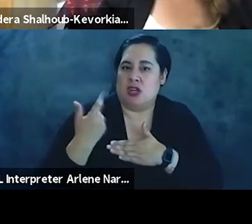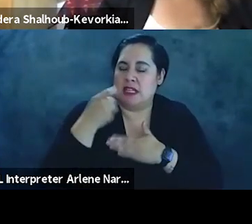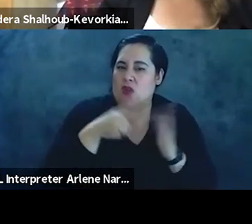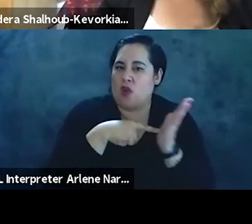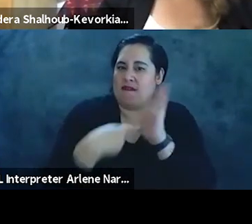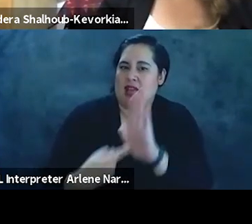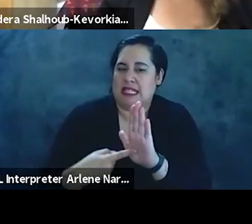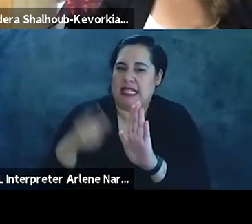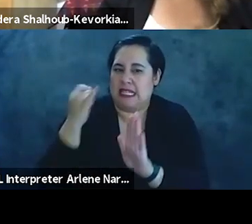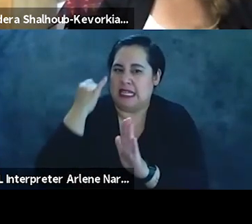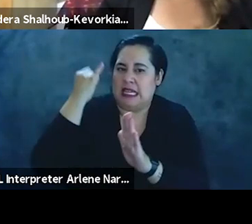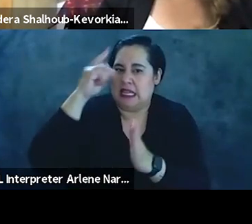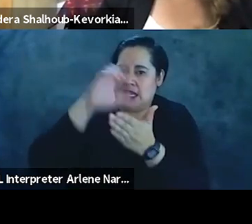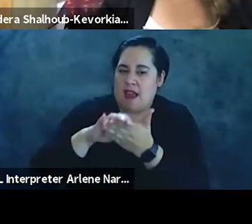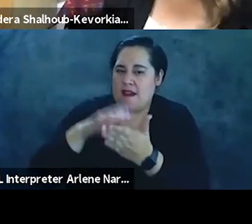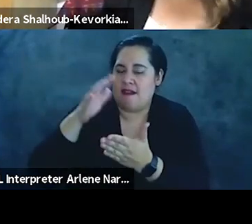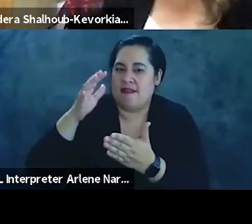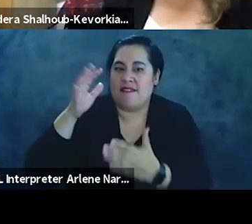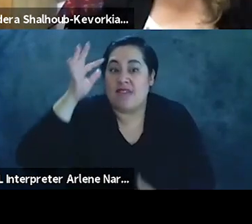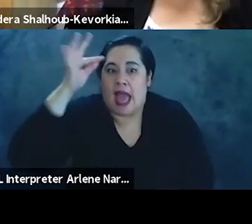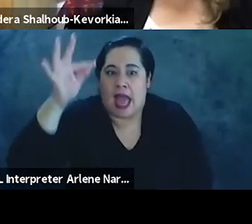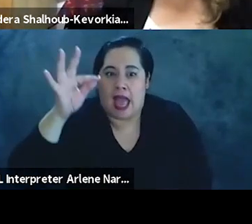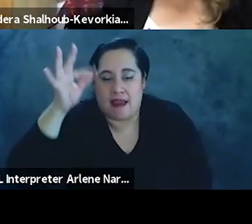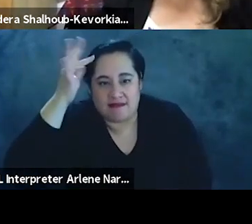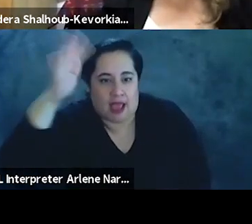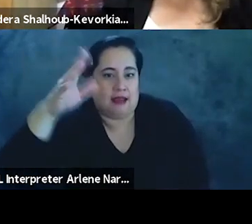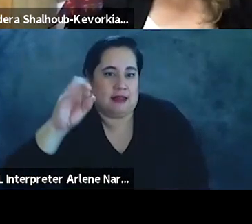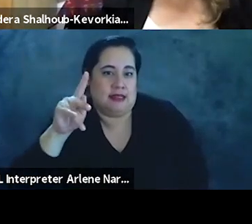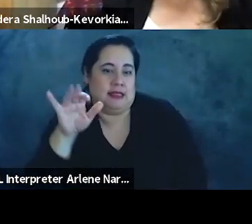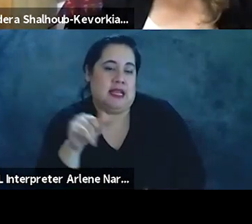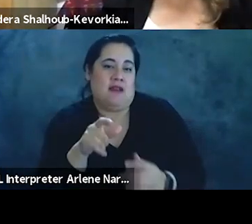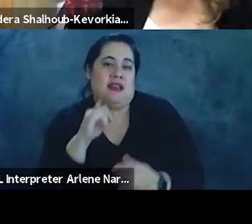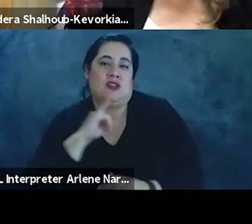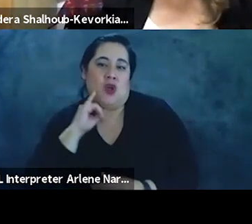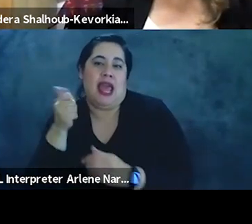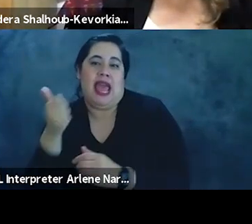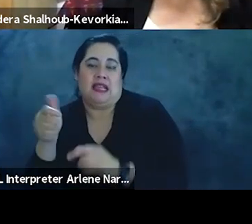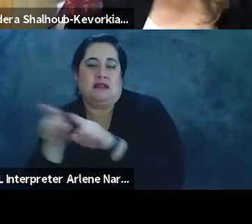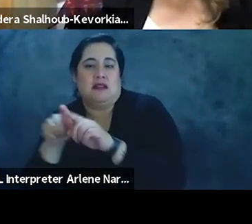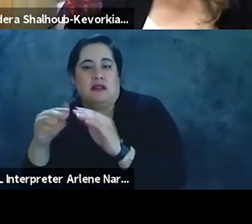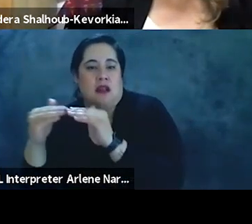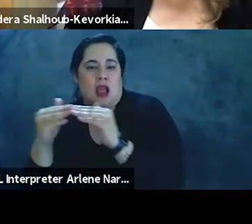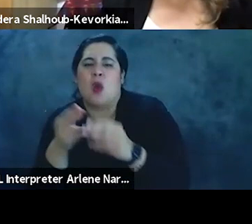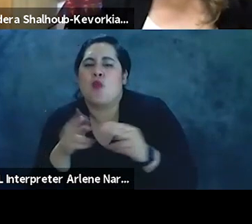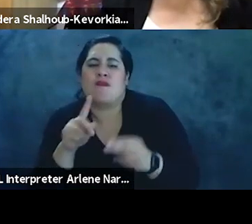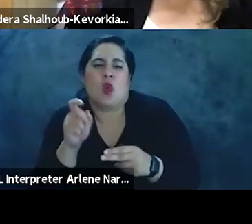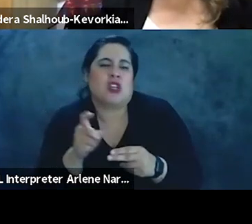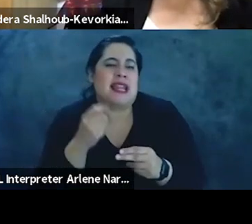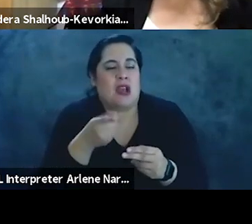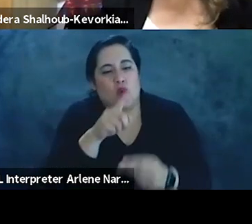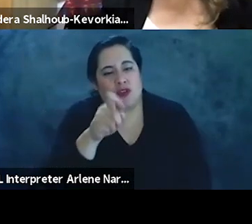as a democracy. So that's one question for Nadia. And Sari, here's a brief question for you. In some